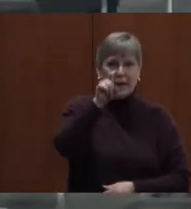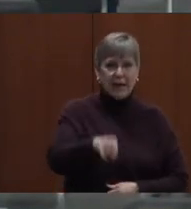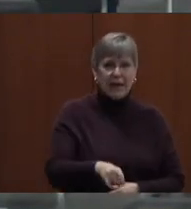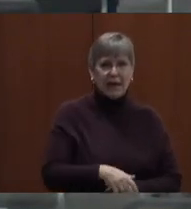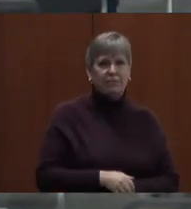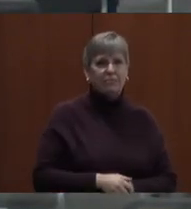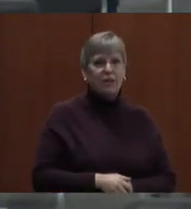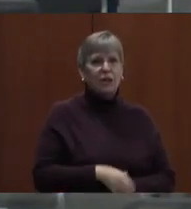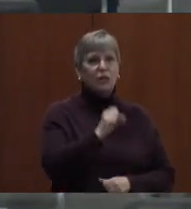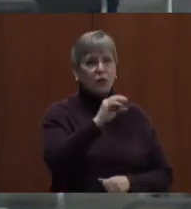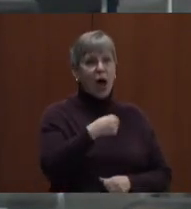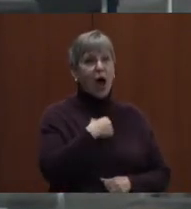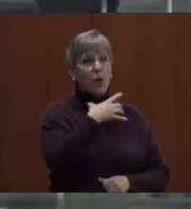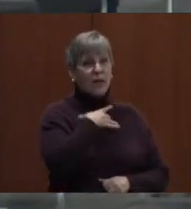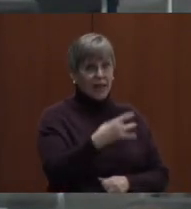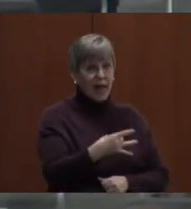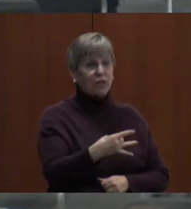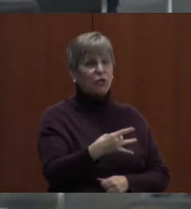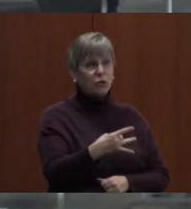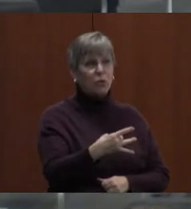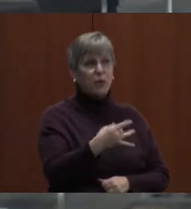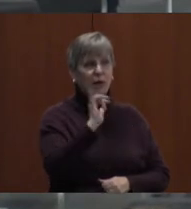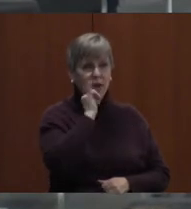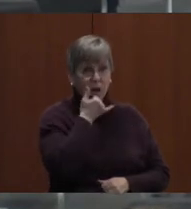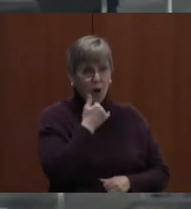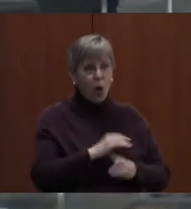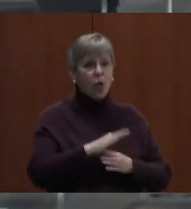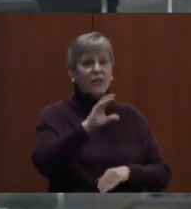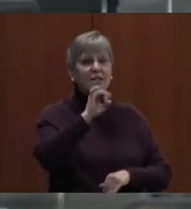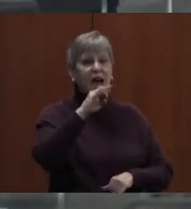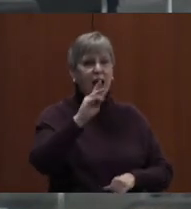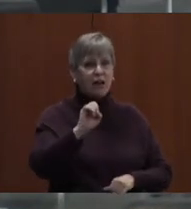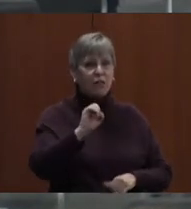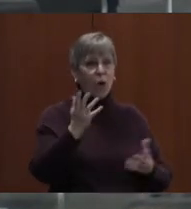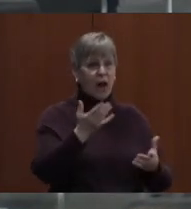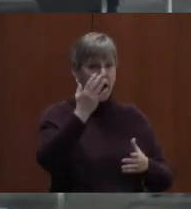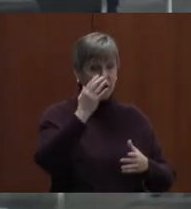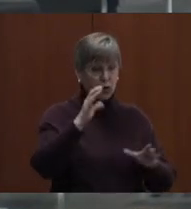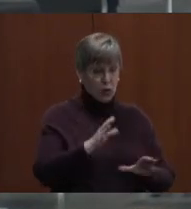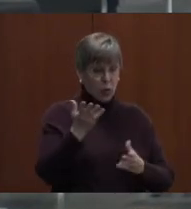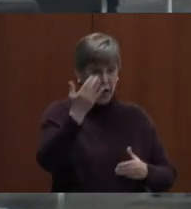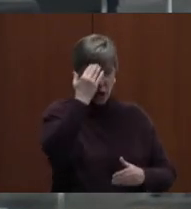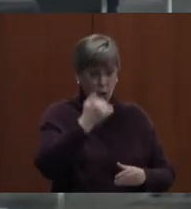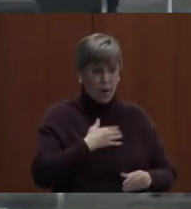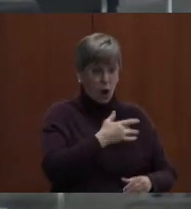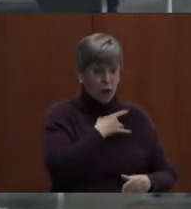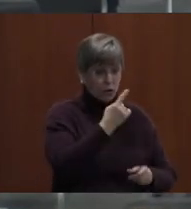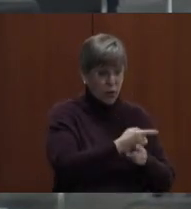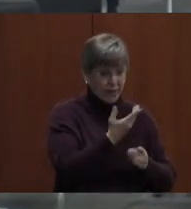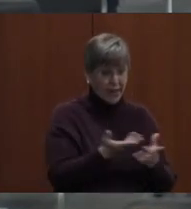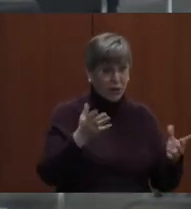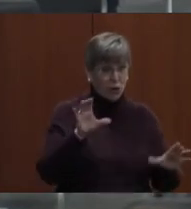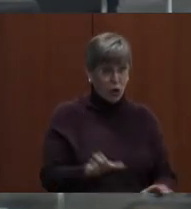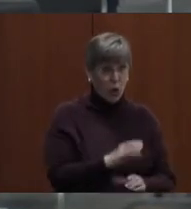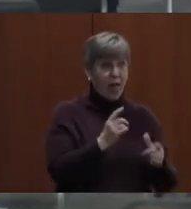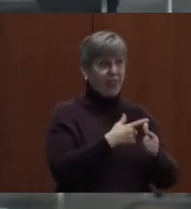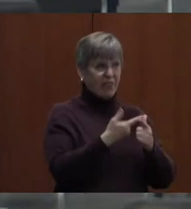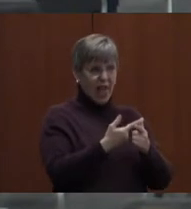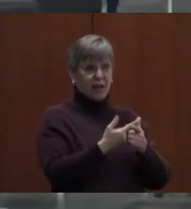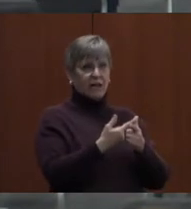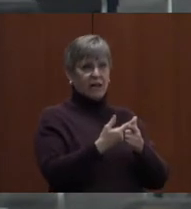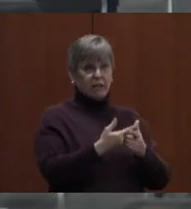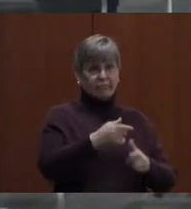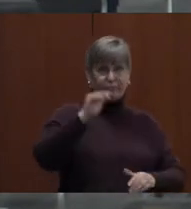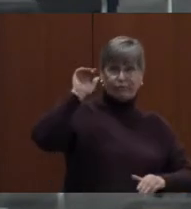And so I would like to err on the side of doing what I know in my heart is the right thing to do for kids. And then it's to the